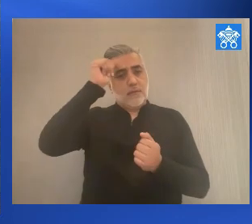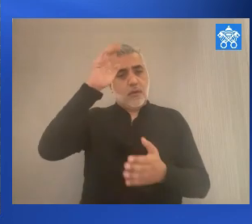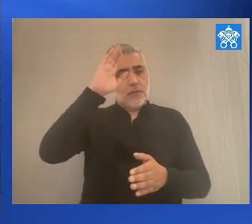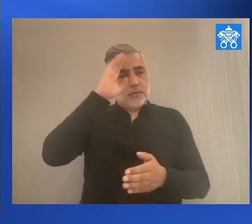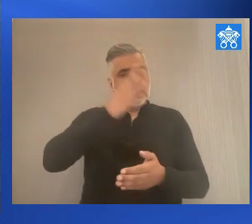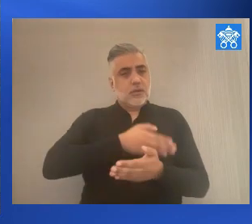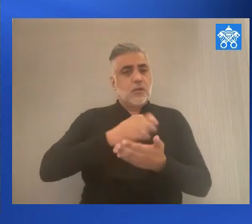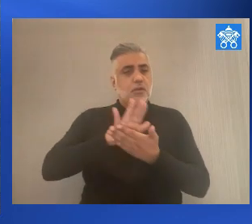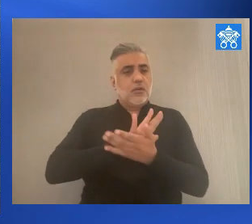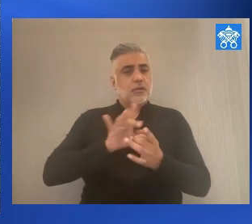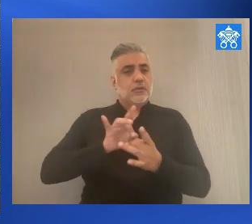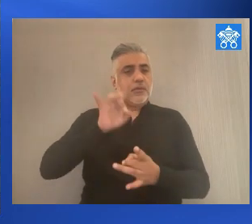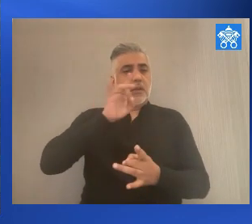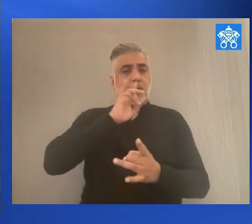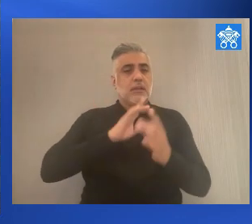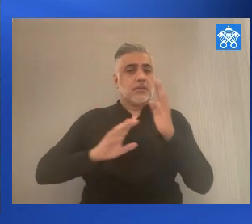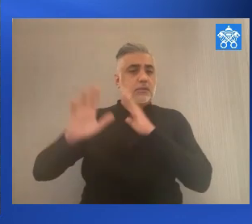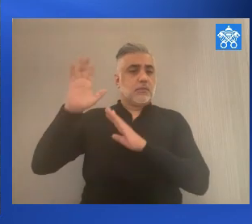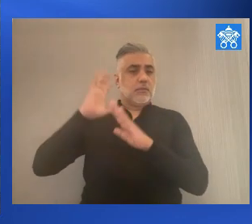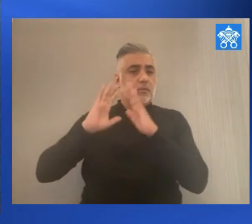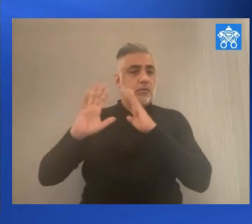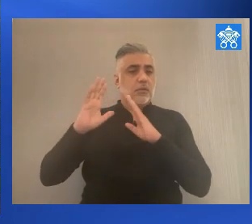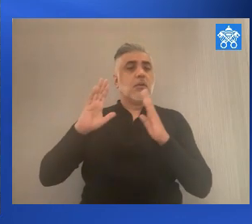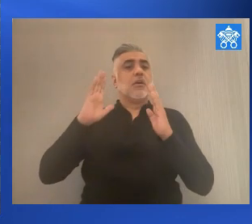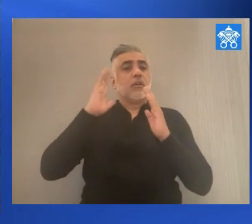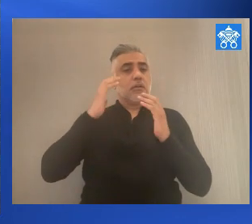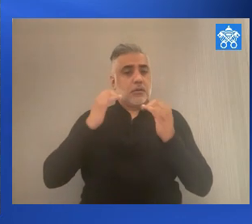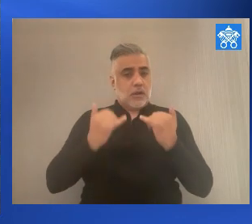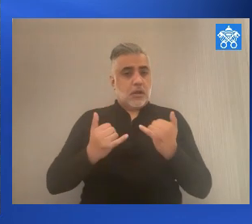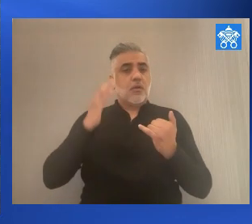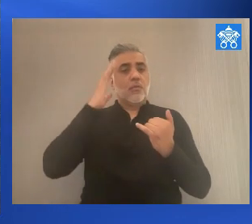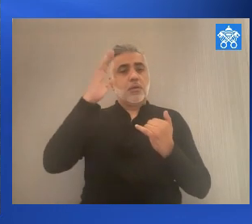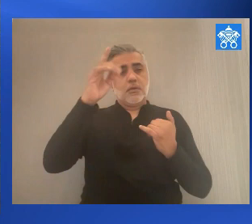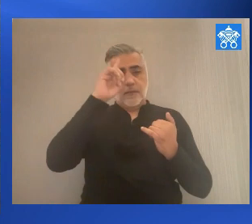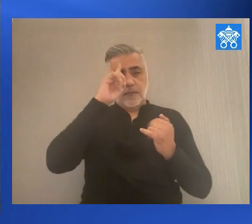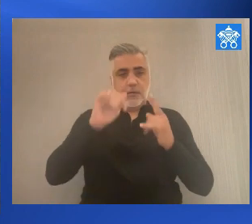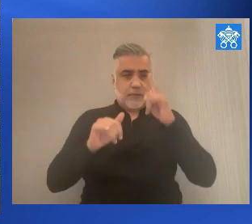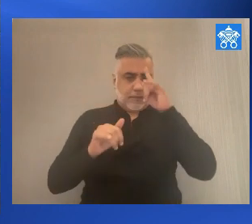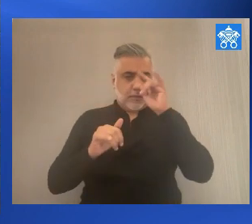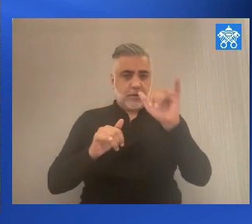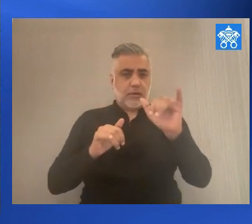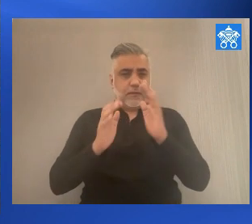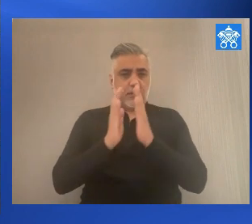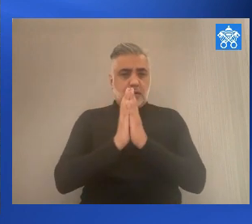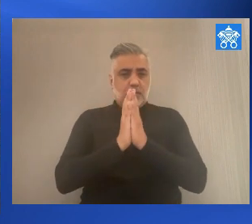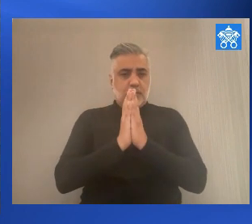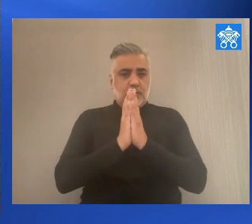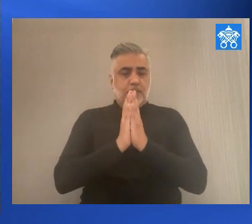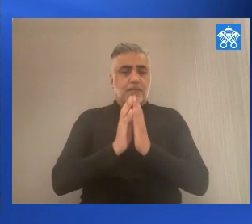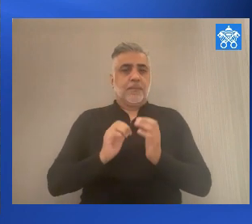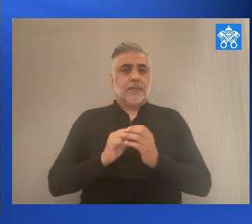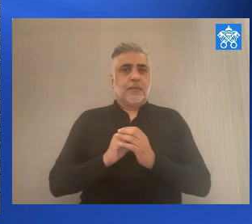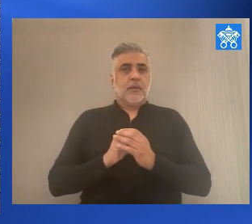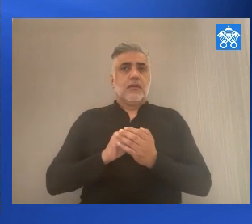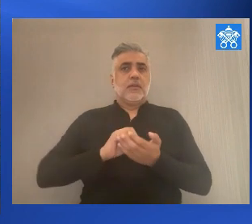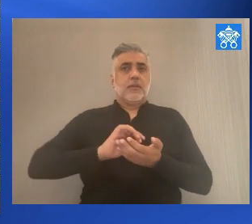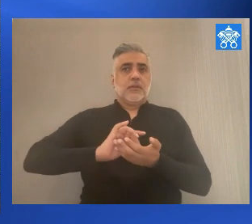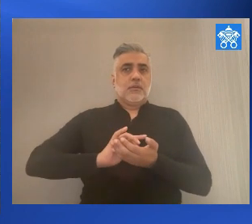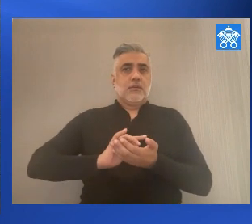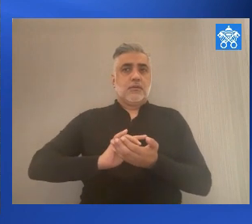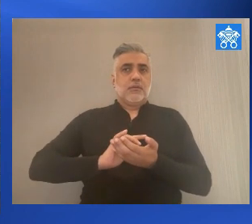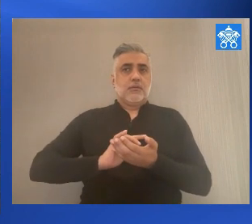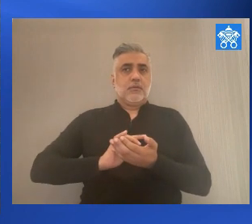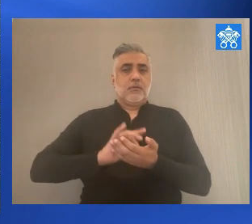Patria, et Figlio, et Spiritus Sancto. Sicuterati in principio, et nunc et sempre, et in secula, seculorum. Amen.